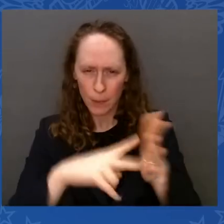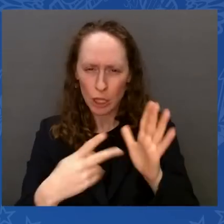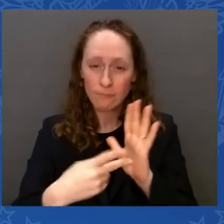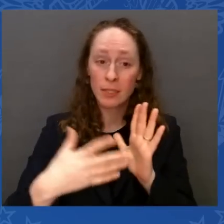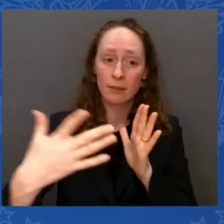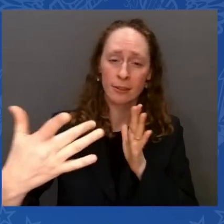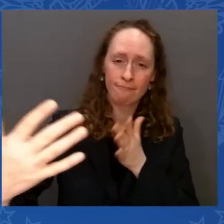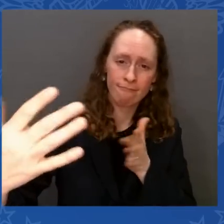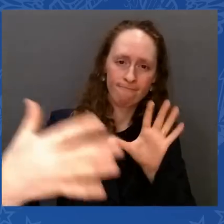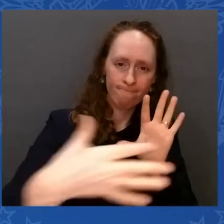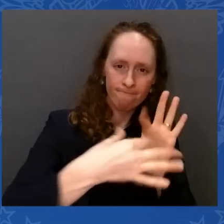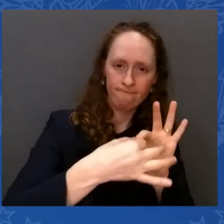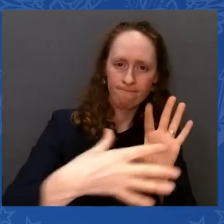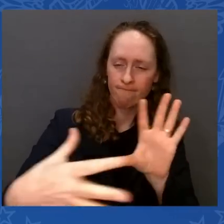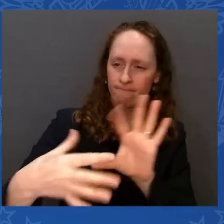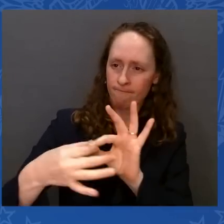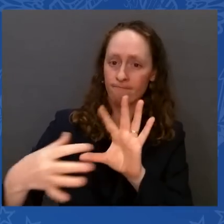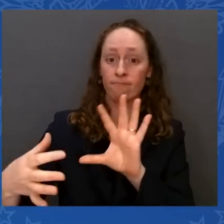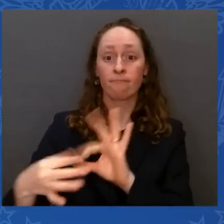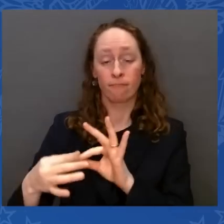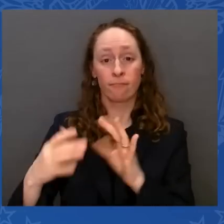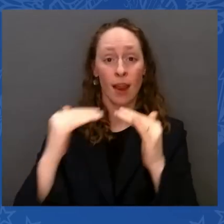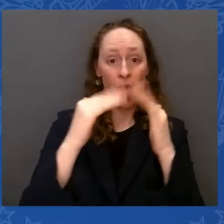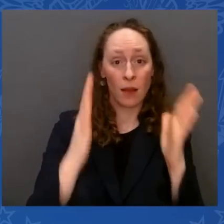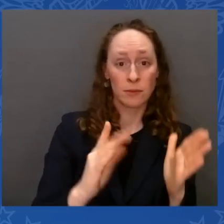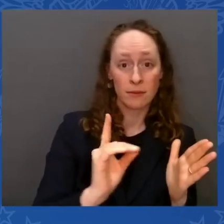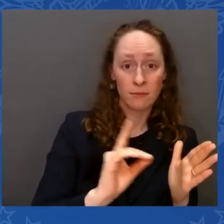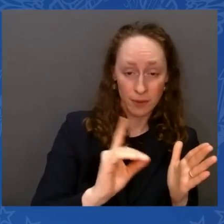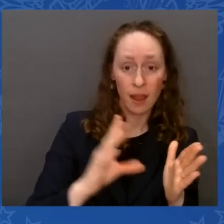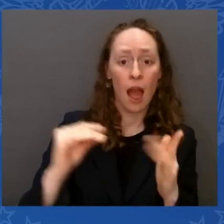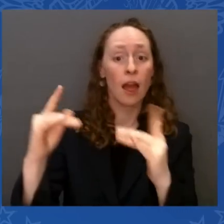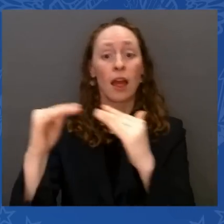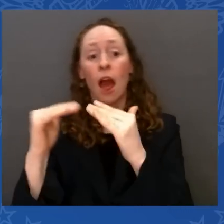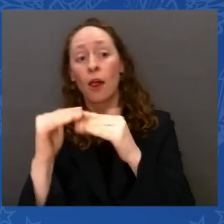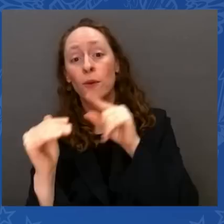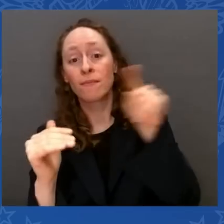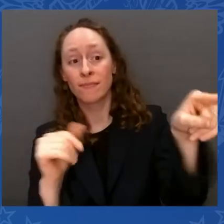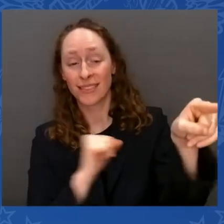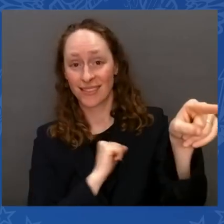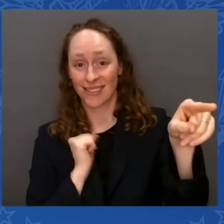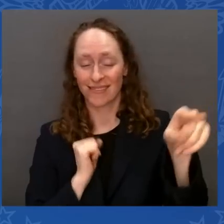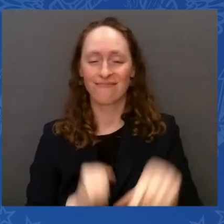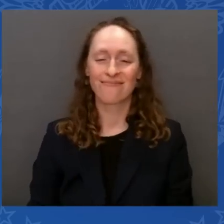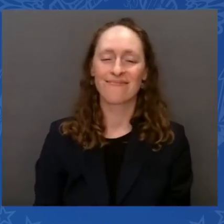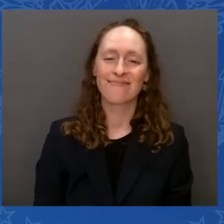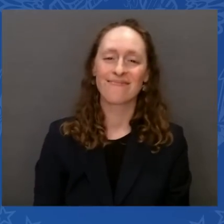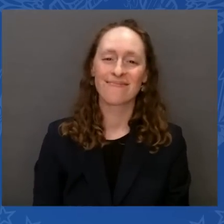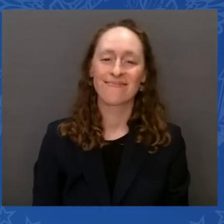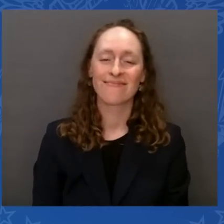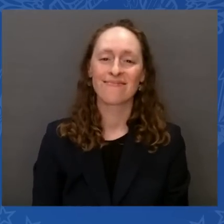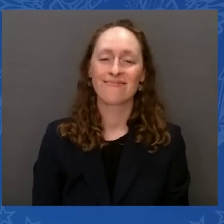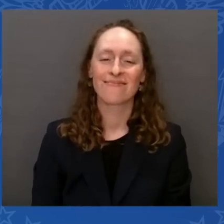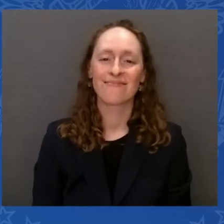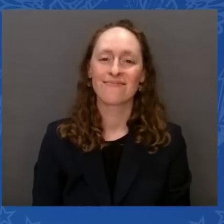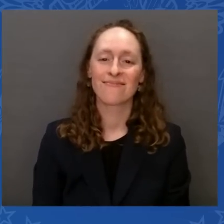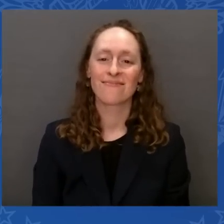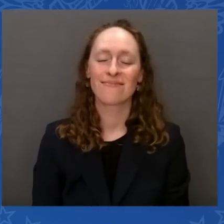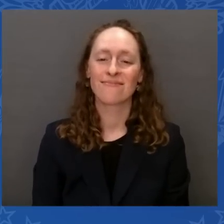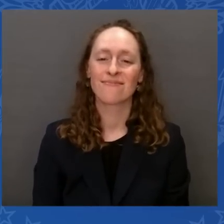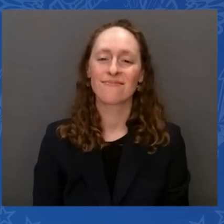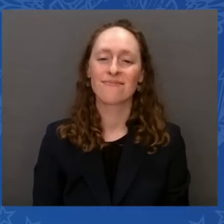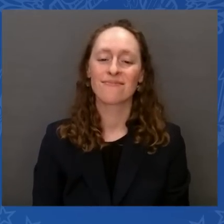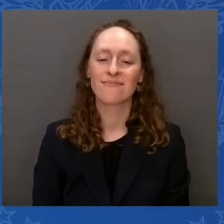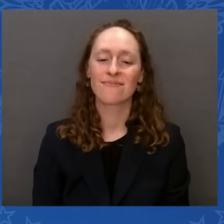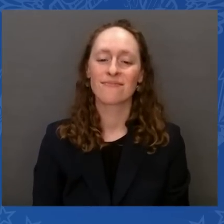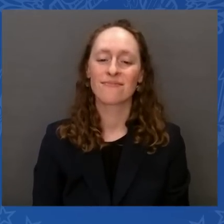Senate Senate colleagues. Which led to one of the most successful Congresses